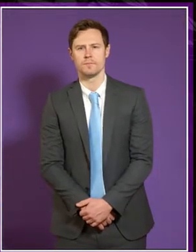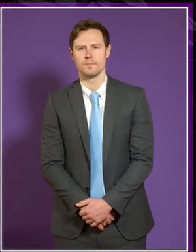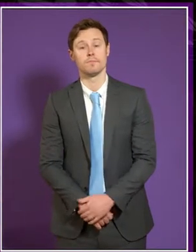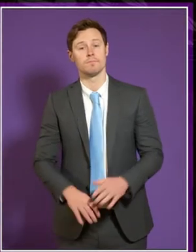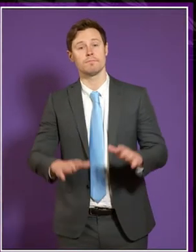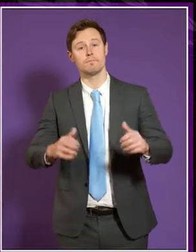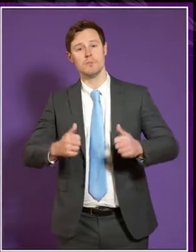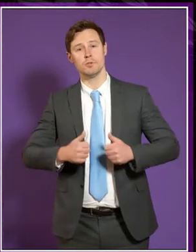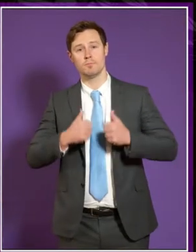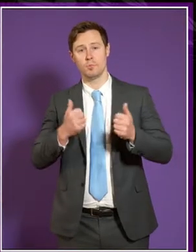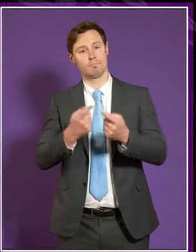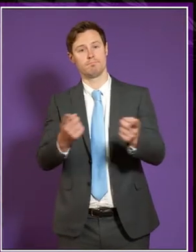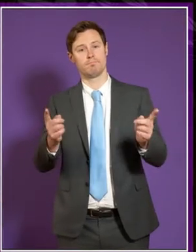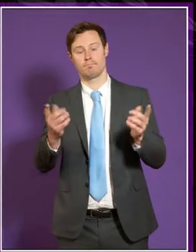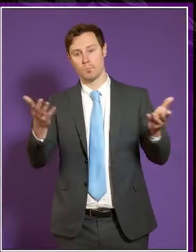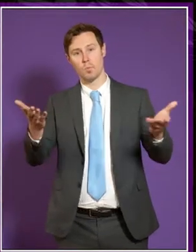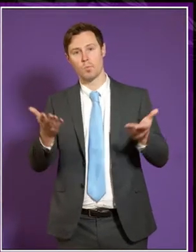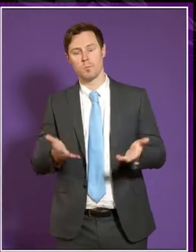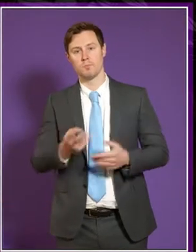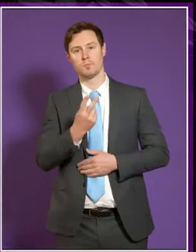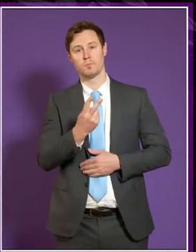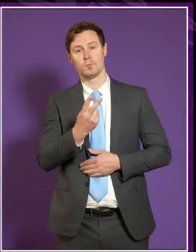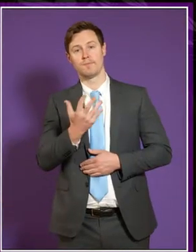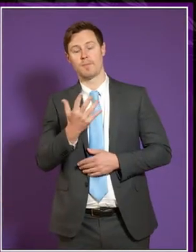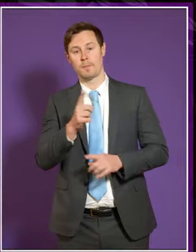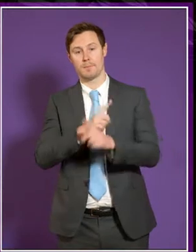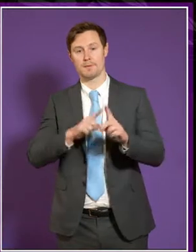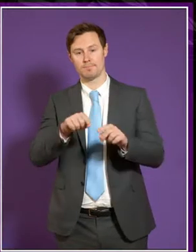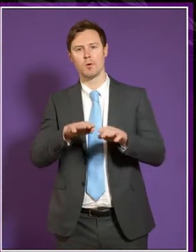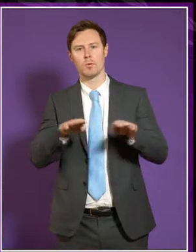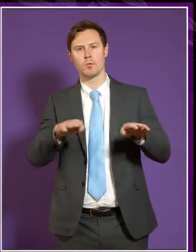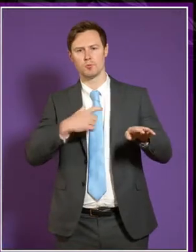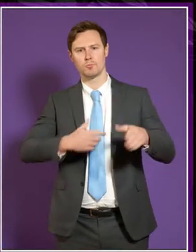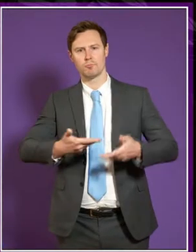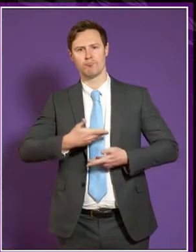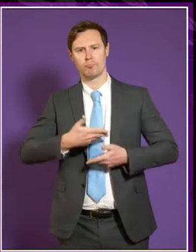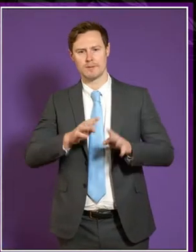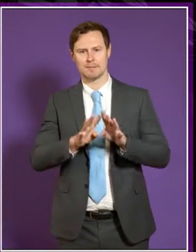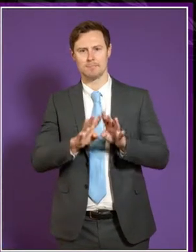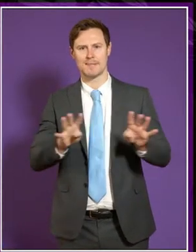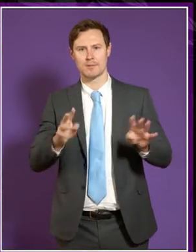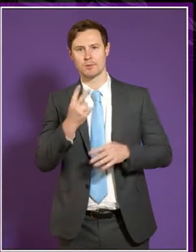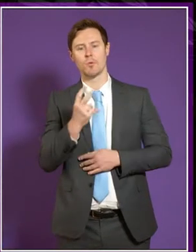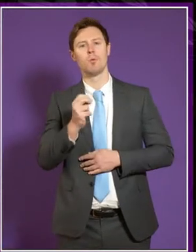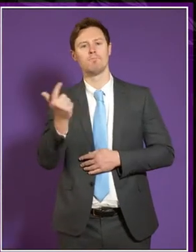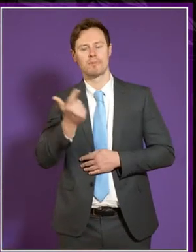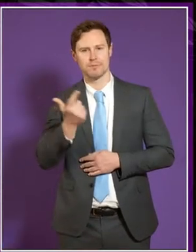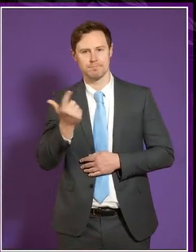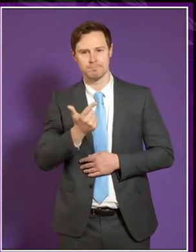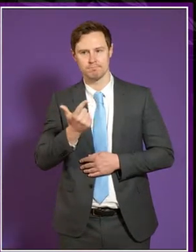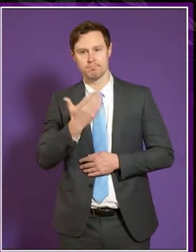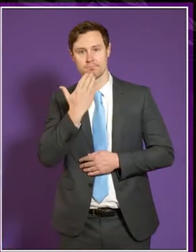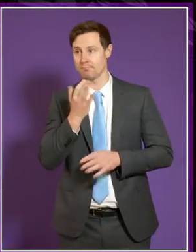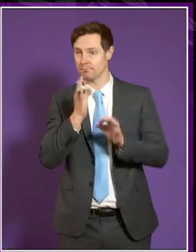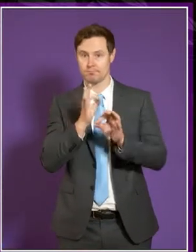Good morning, everybody, and welcome to the 25th meeting of the Equalities and Human Rights Committee for 2017. Can I